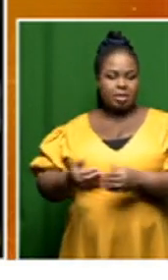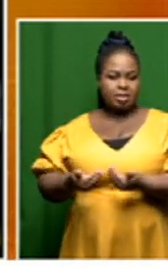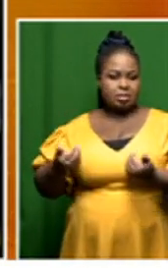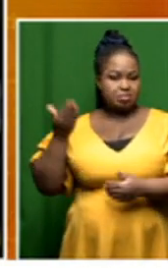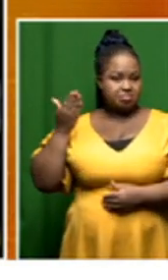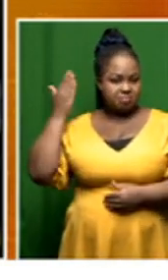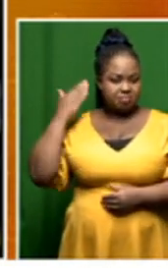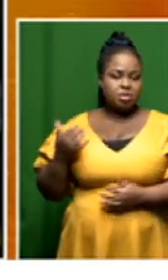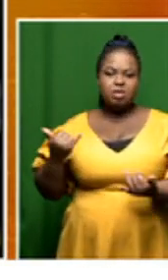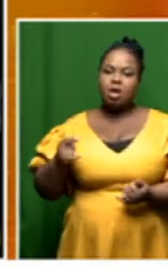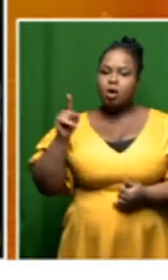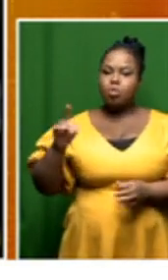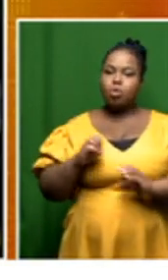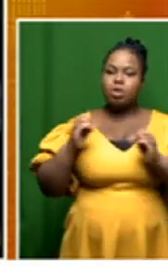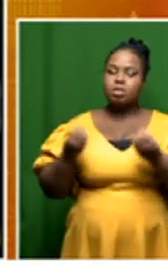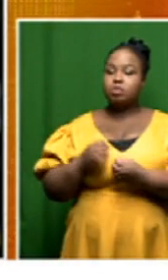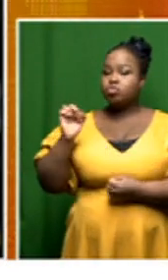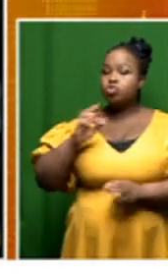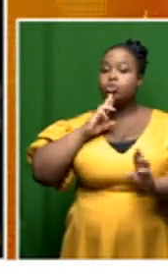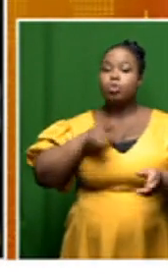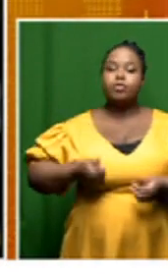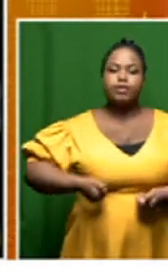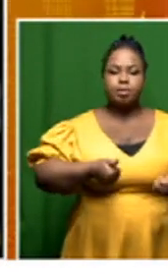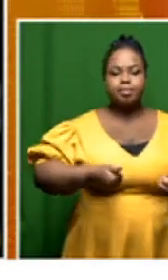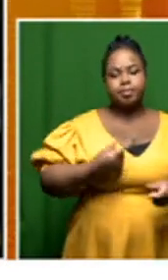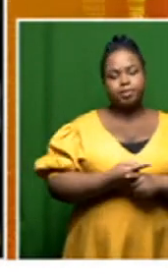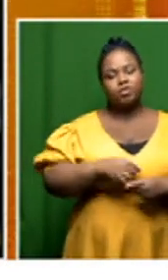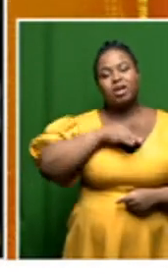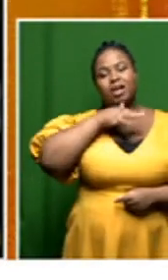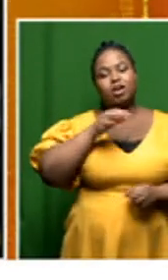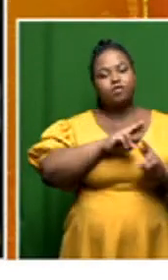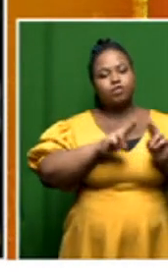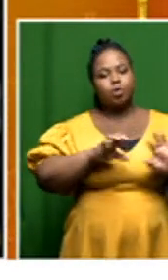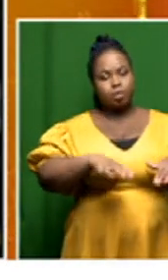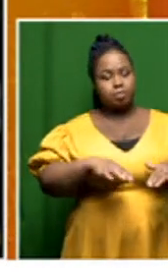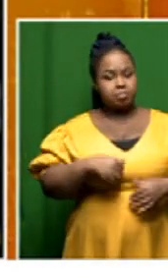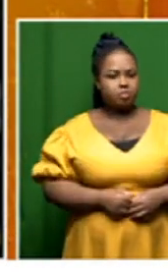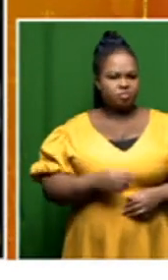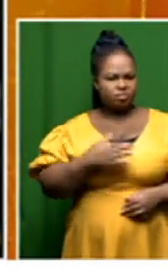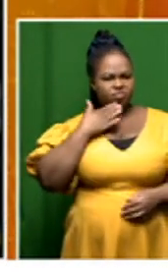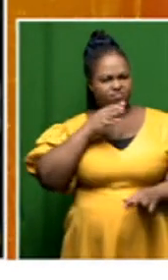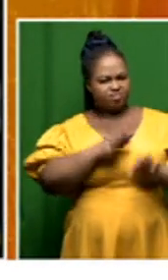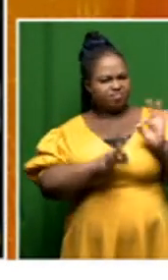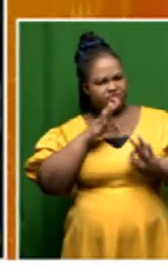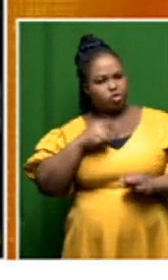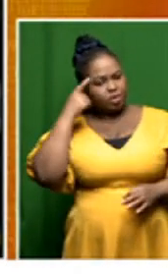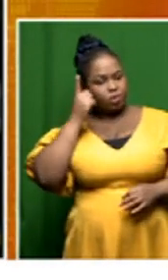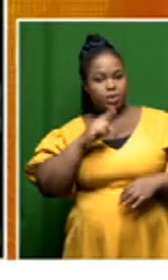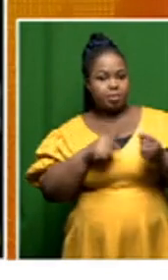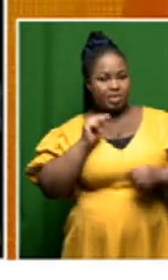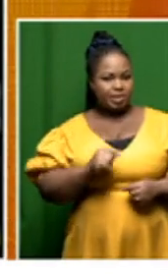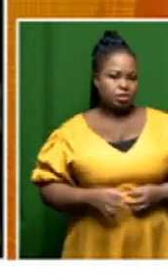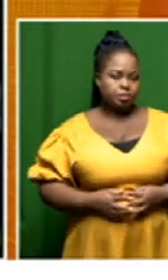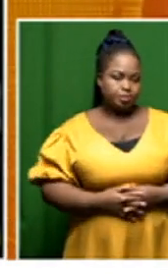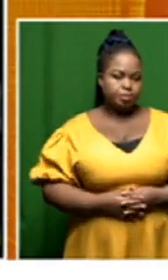um your organization has responded to afri forums perspective so if you could just bring us in in terms of your view